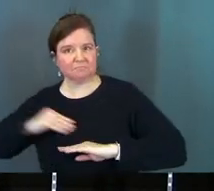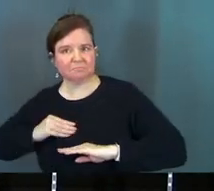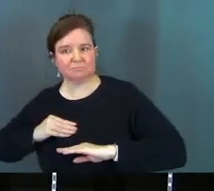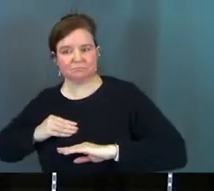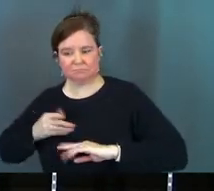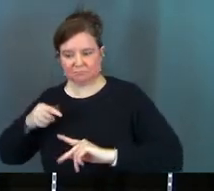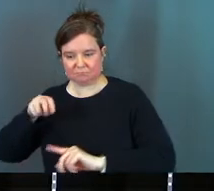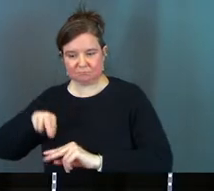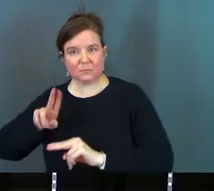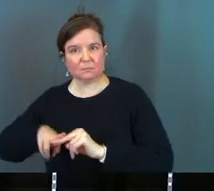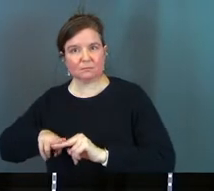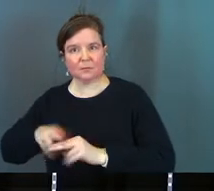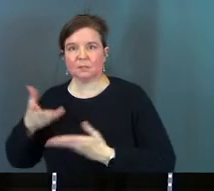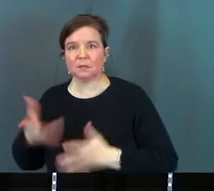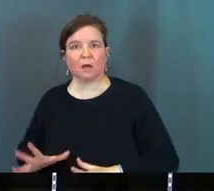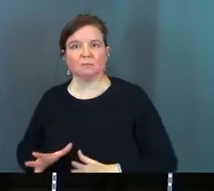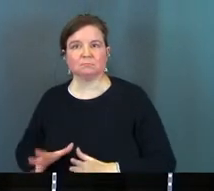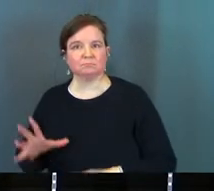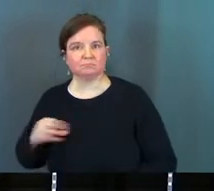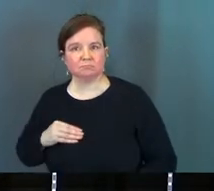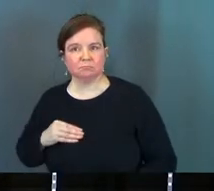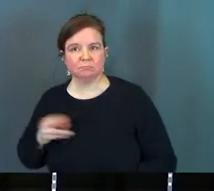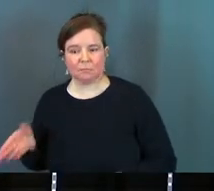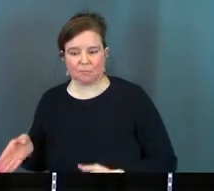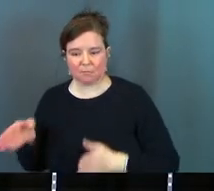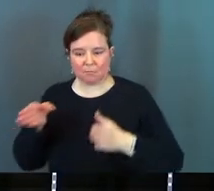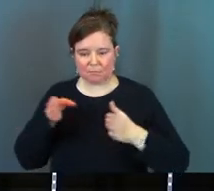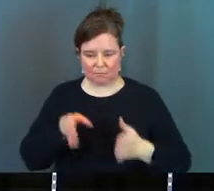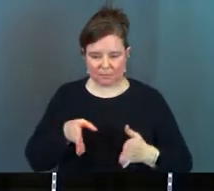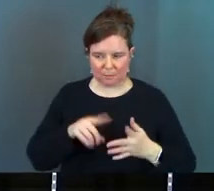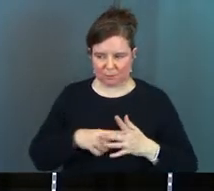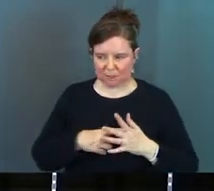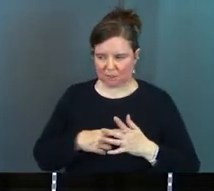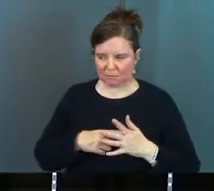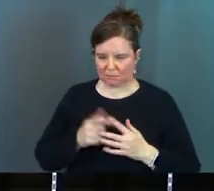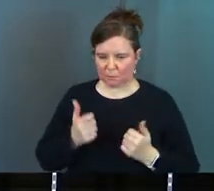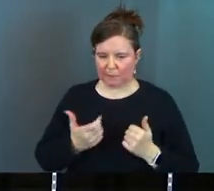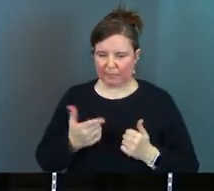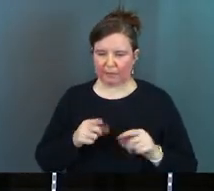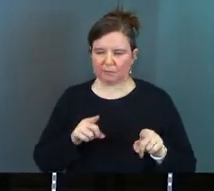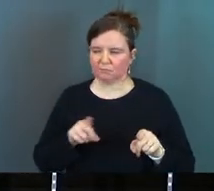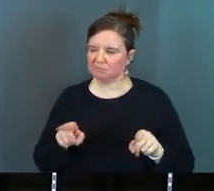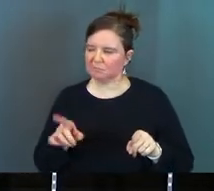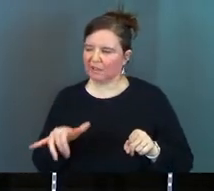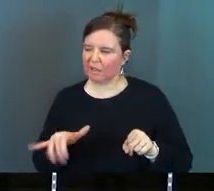Done. But here we start evaluating which things